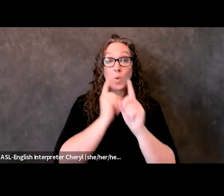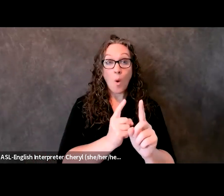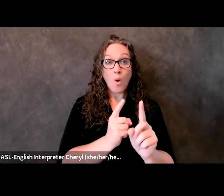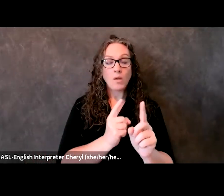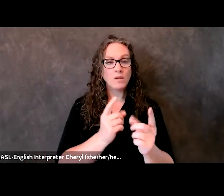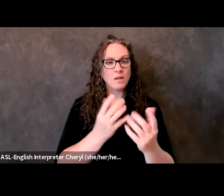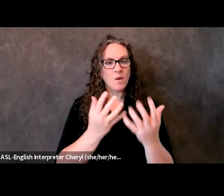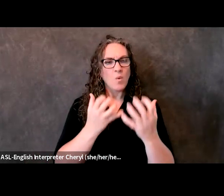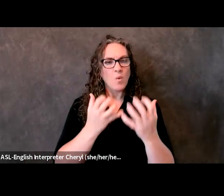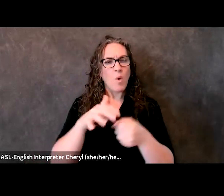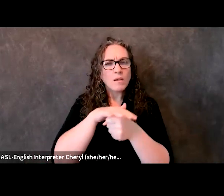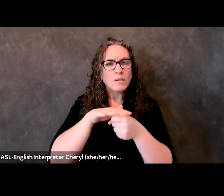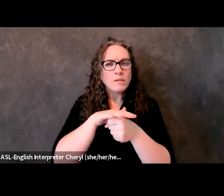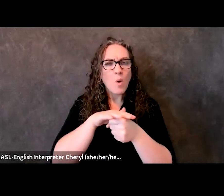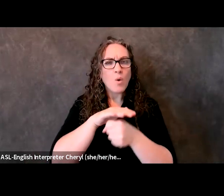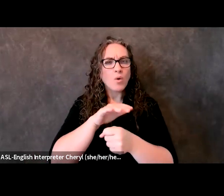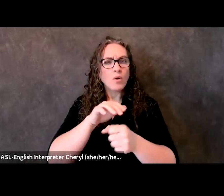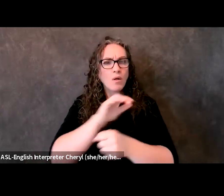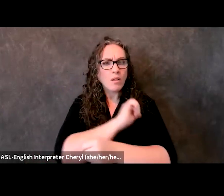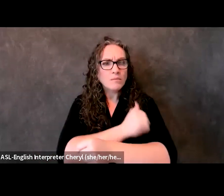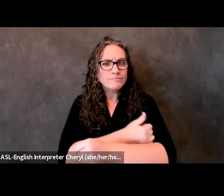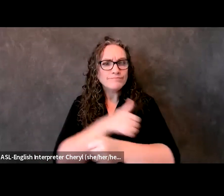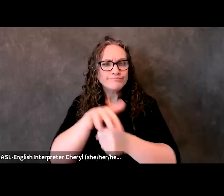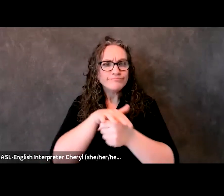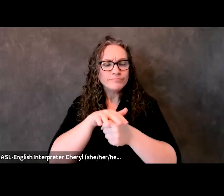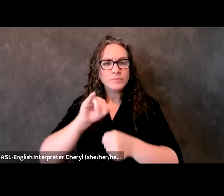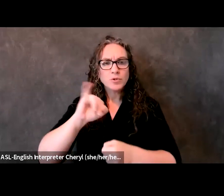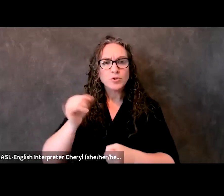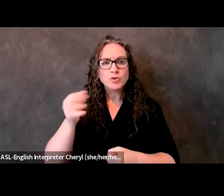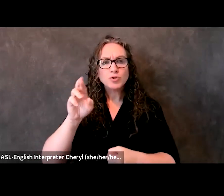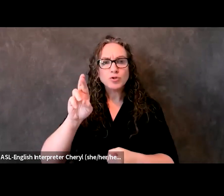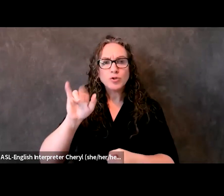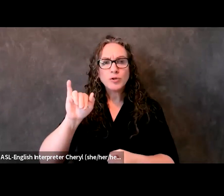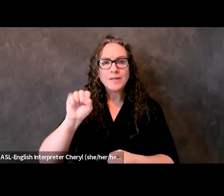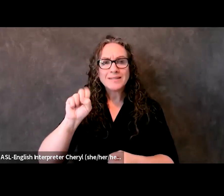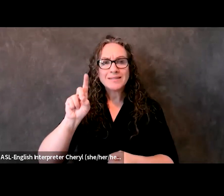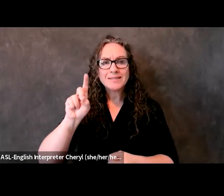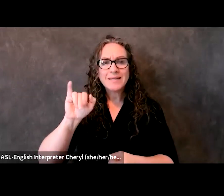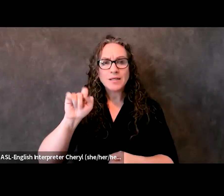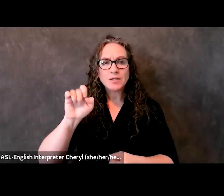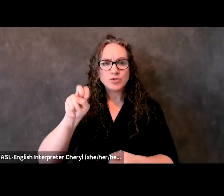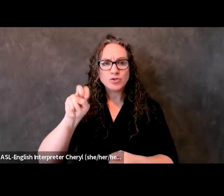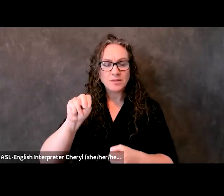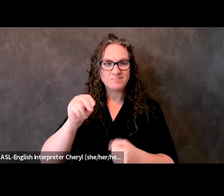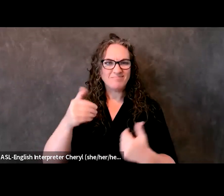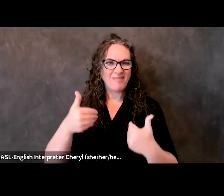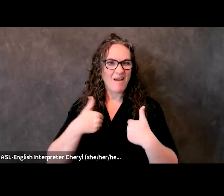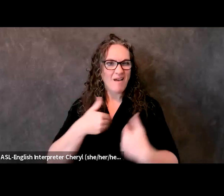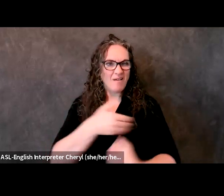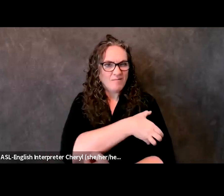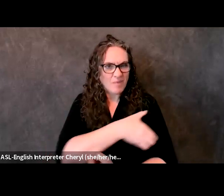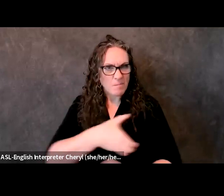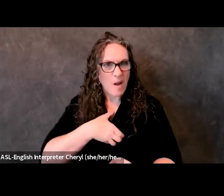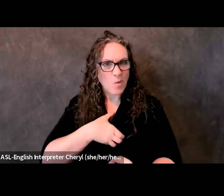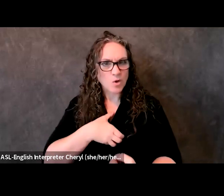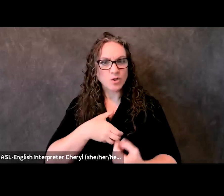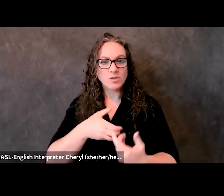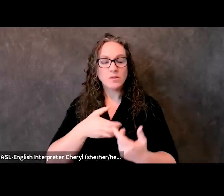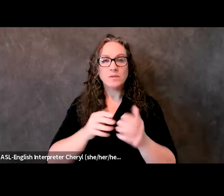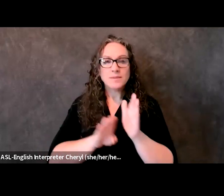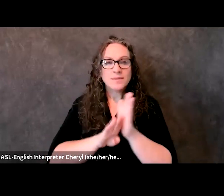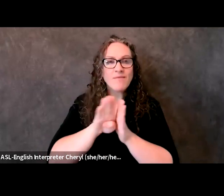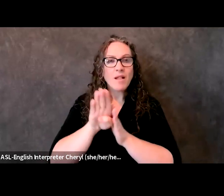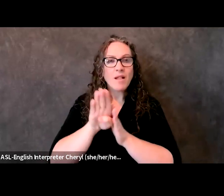jurisdictions and individuals with access and functional needs to develop comprehensive, inclusive